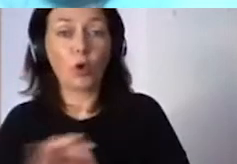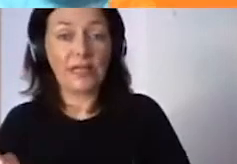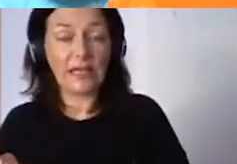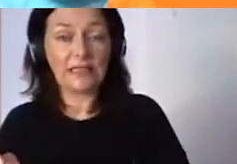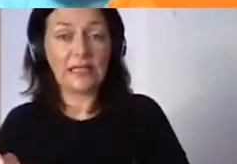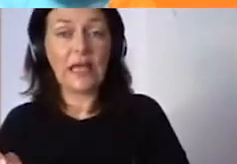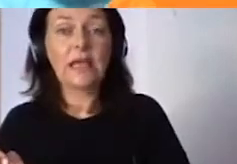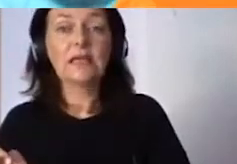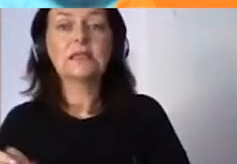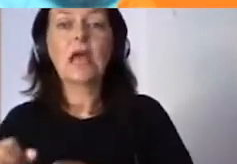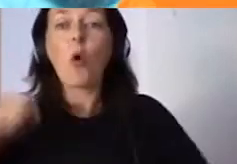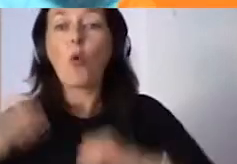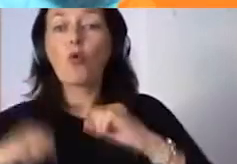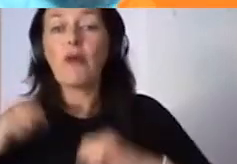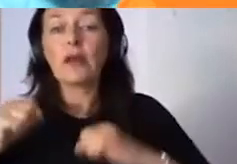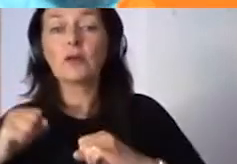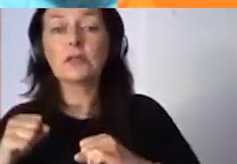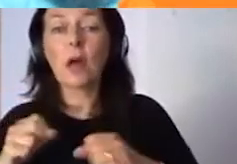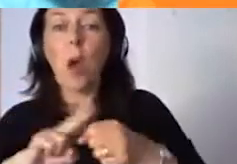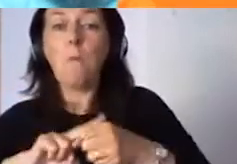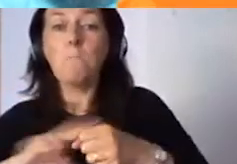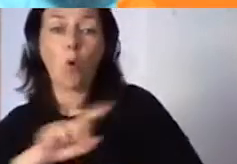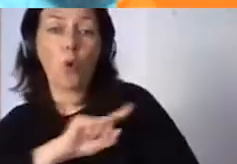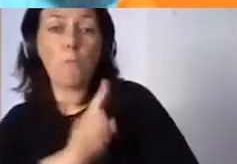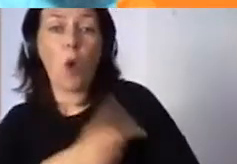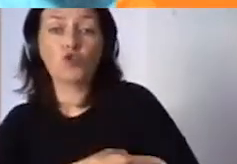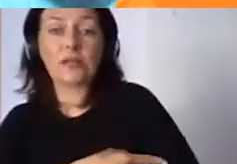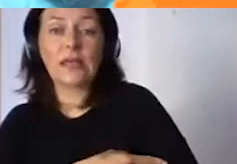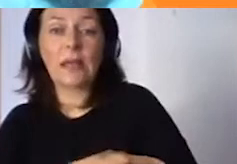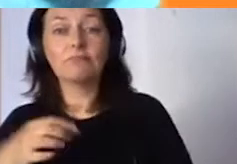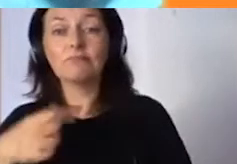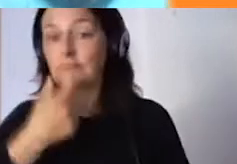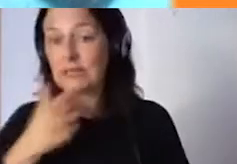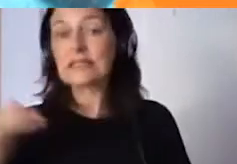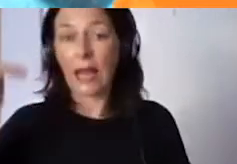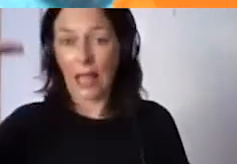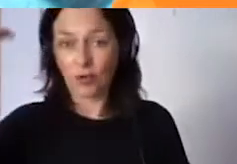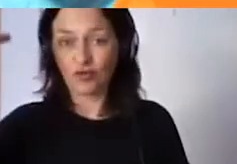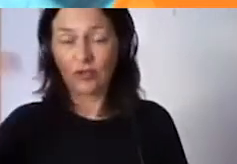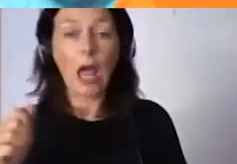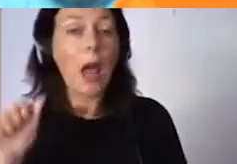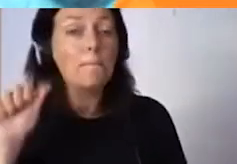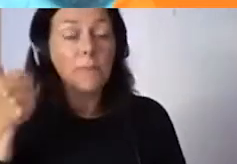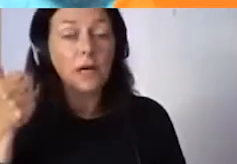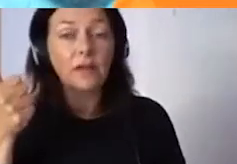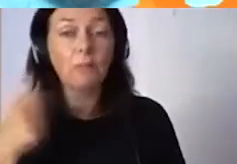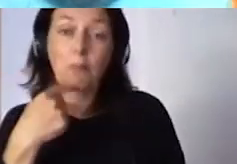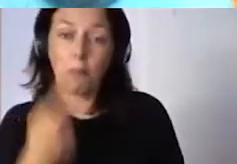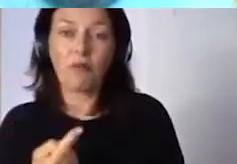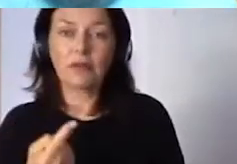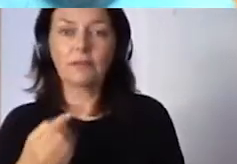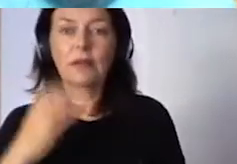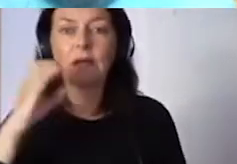The first one that I want to mention is Caffeine Europe, which was a